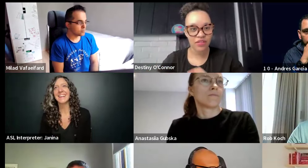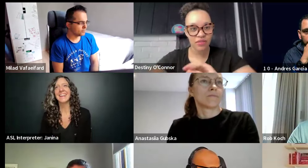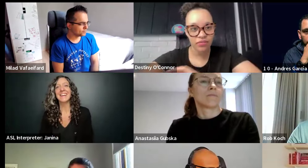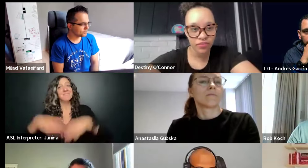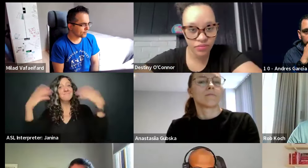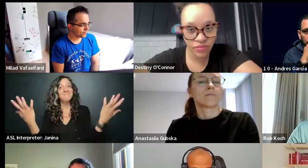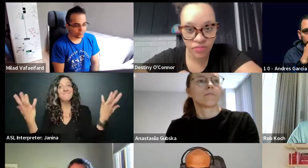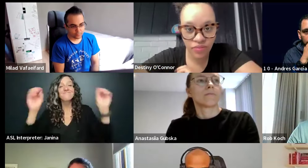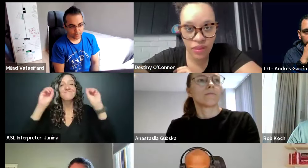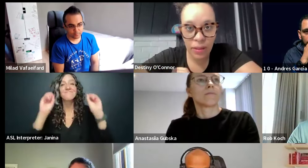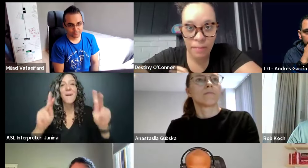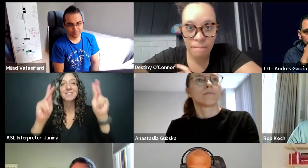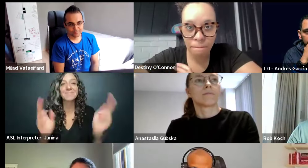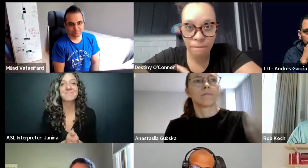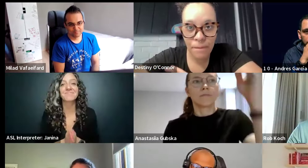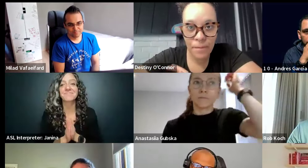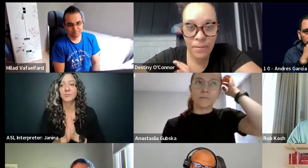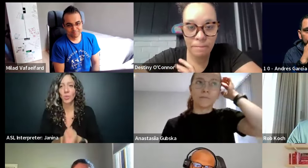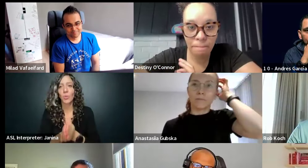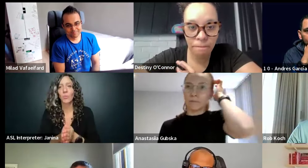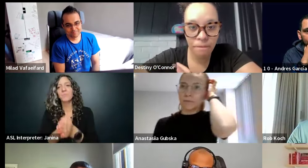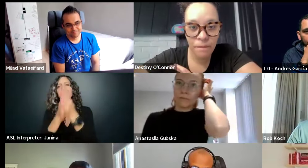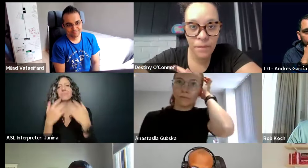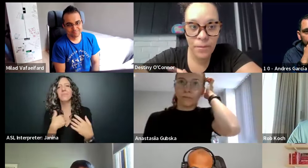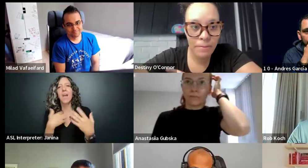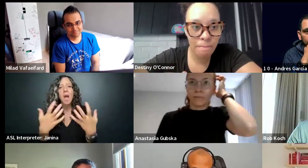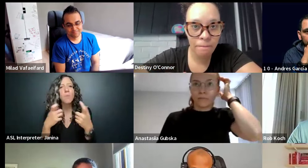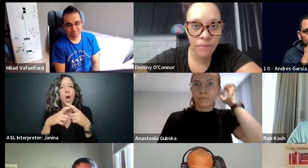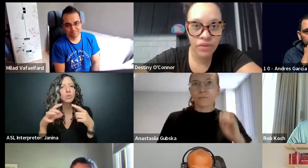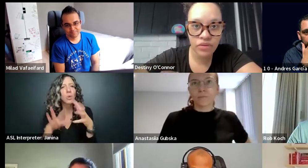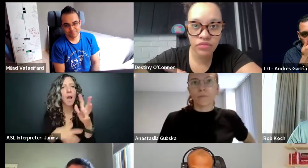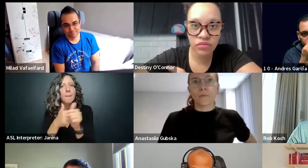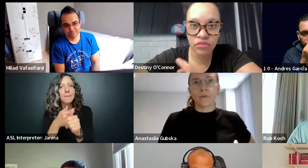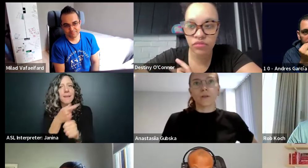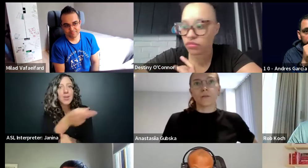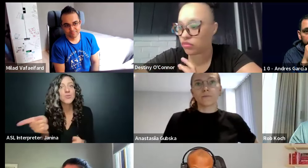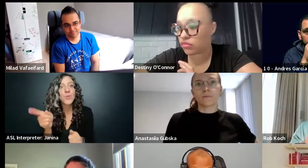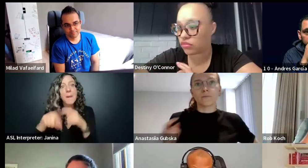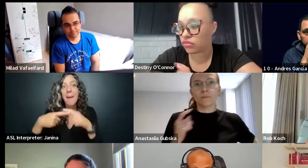Okay, great. So I wanted to talk today about advocacy.